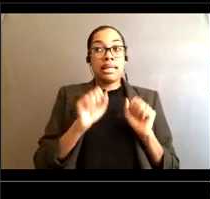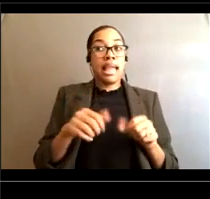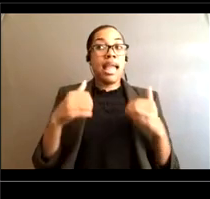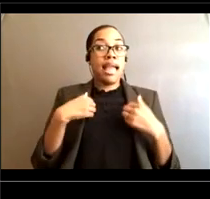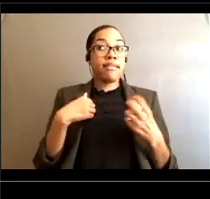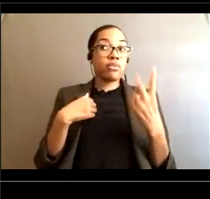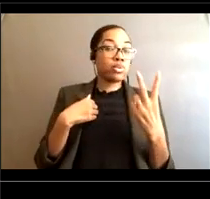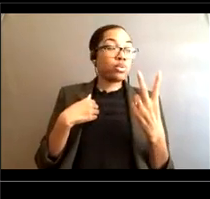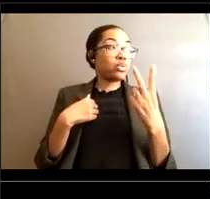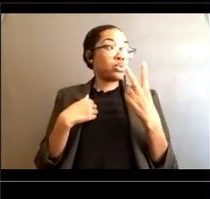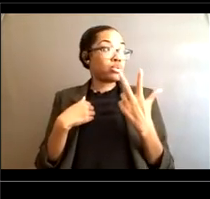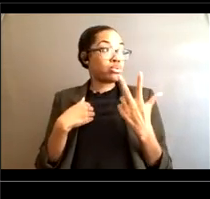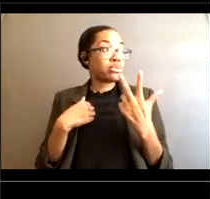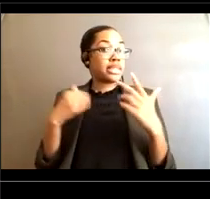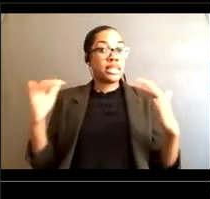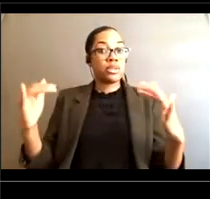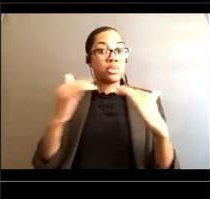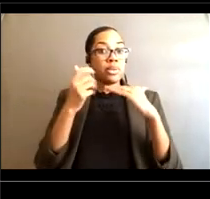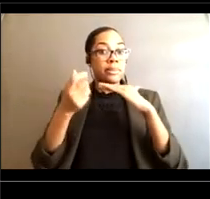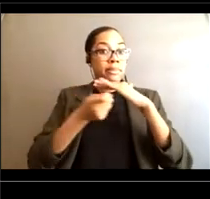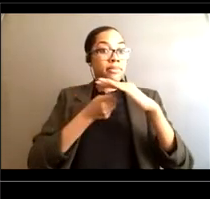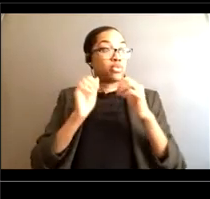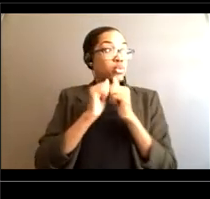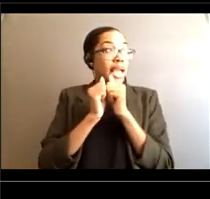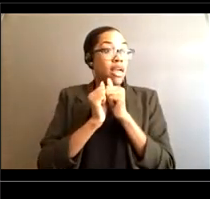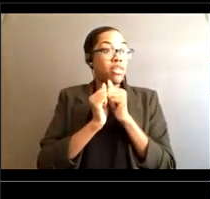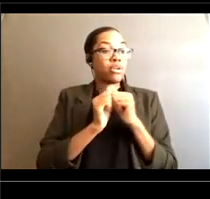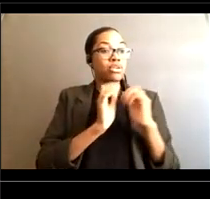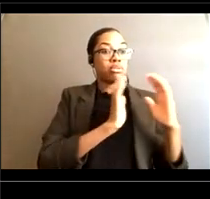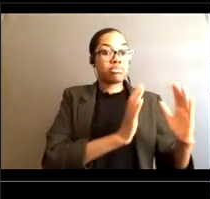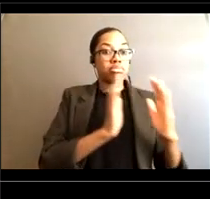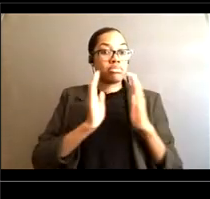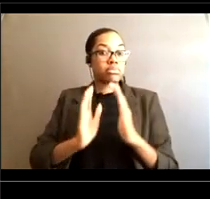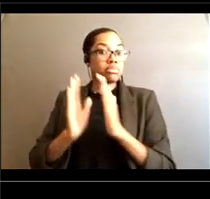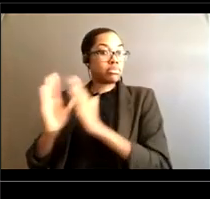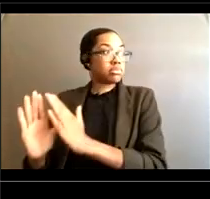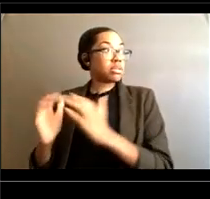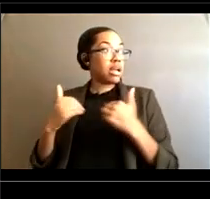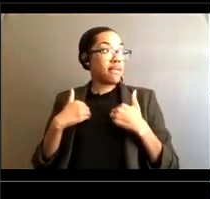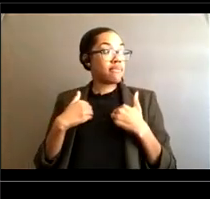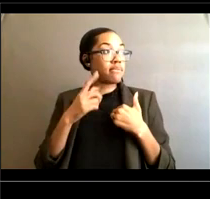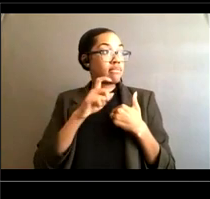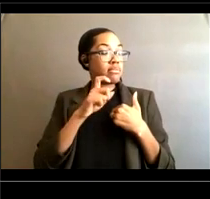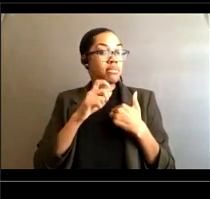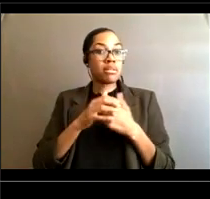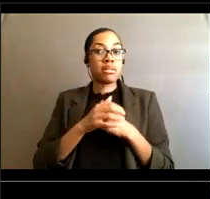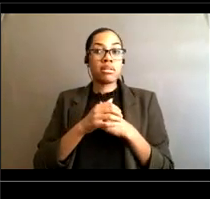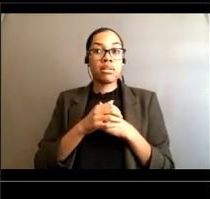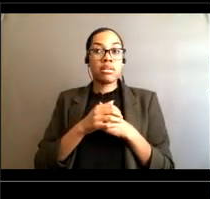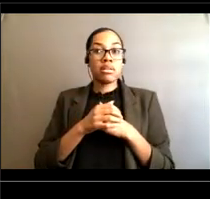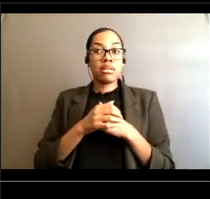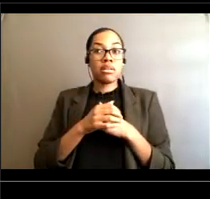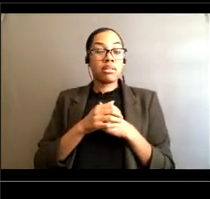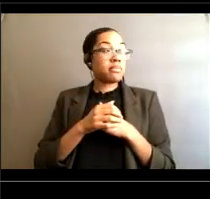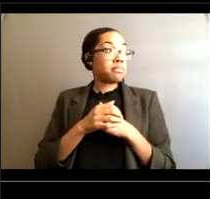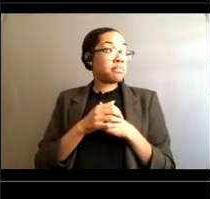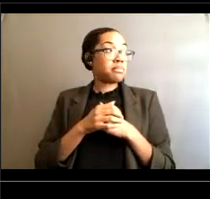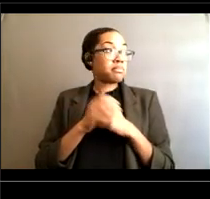rip currents in you know a close Close proximity In one beach area